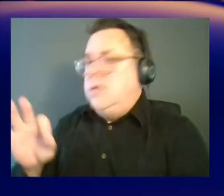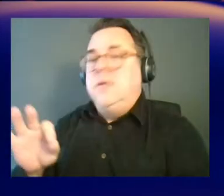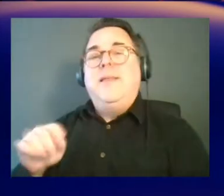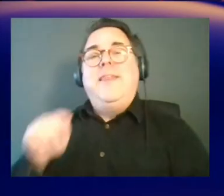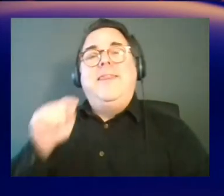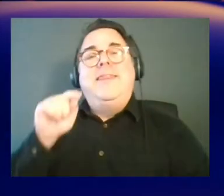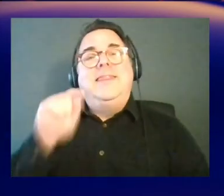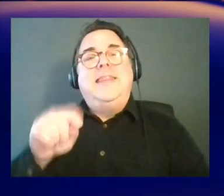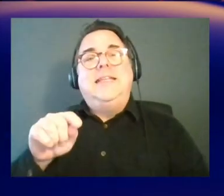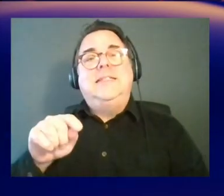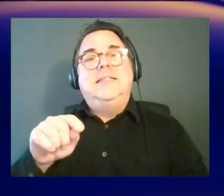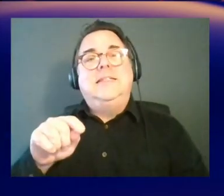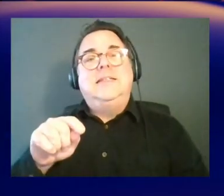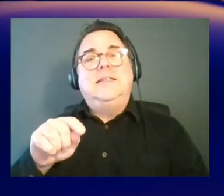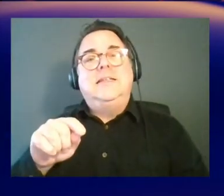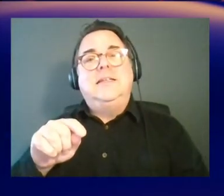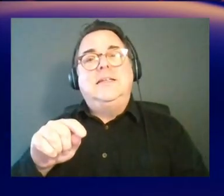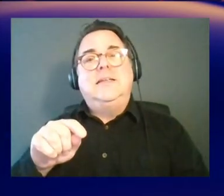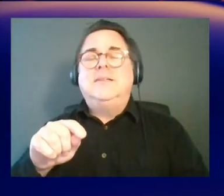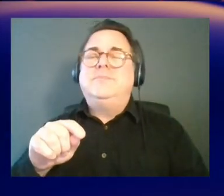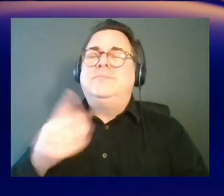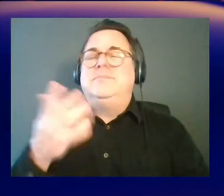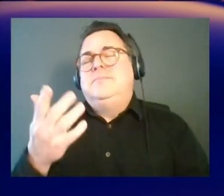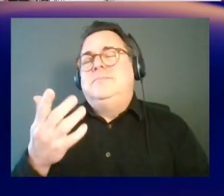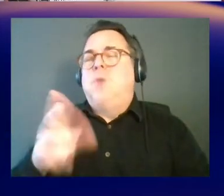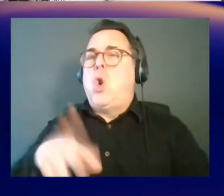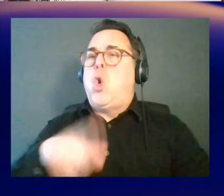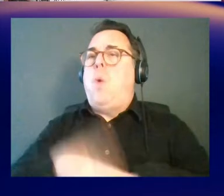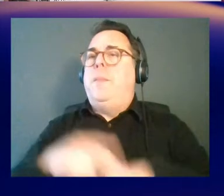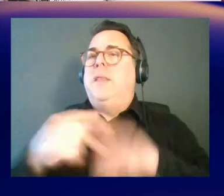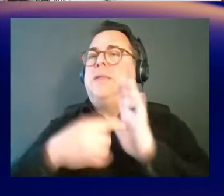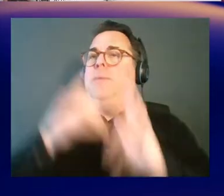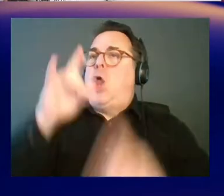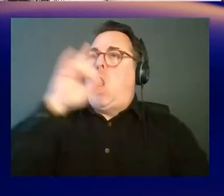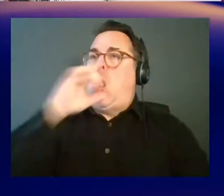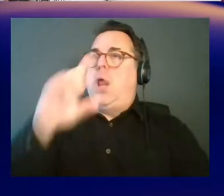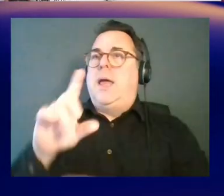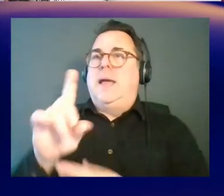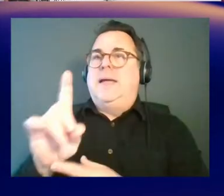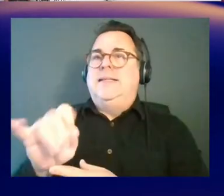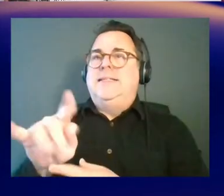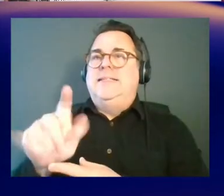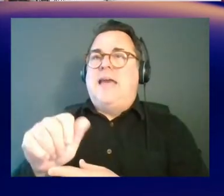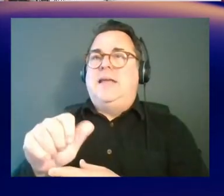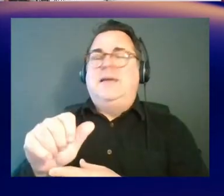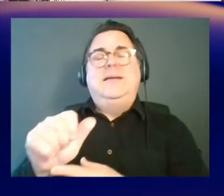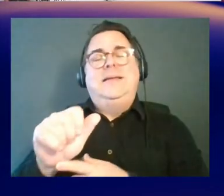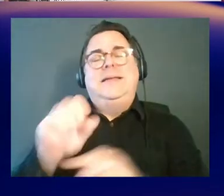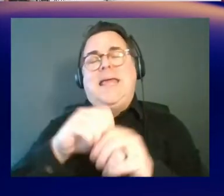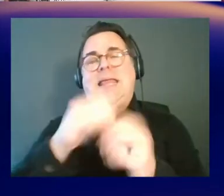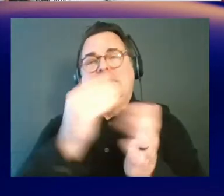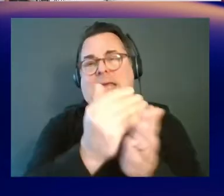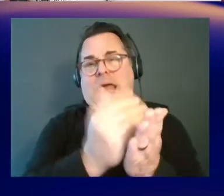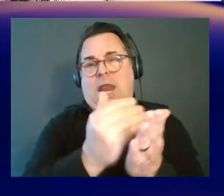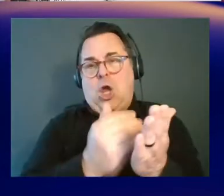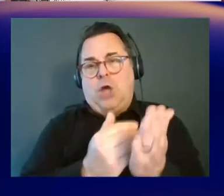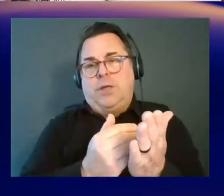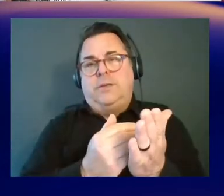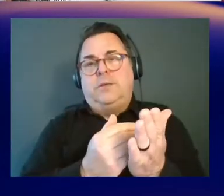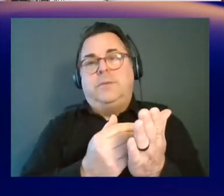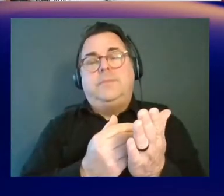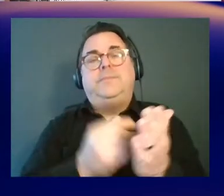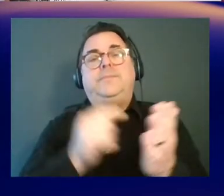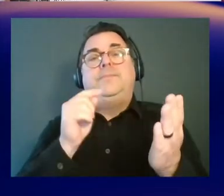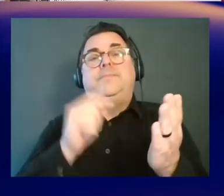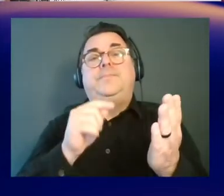a pretty typical example of a data set that's listed on the registry, and the nice thing about this, these are all data set